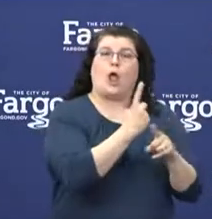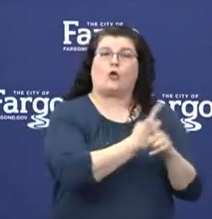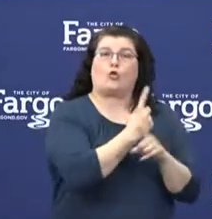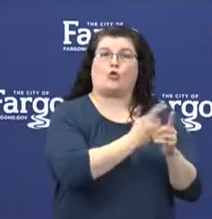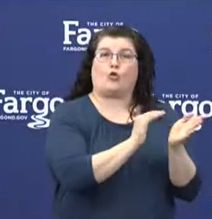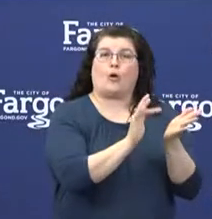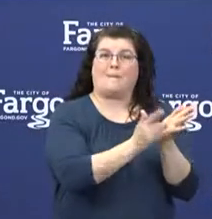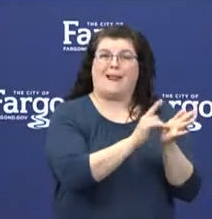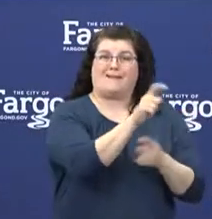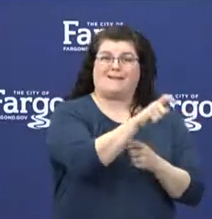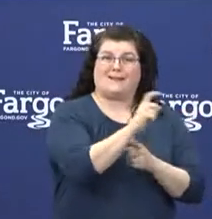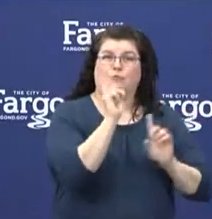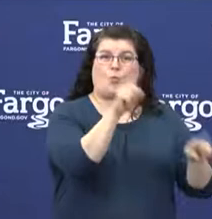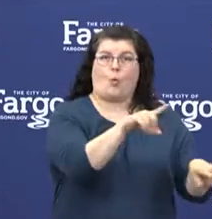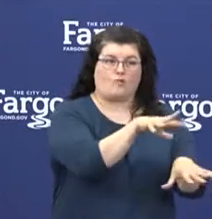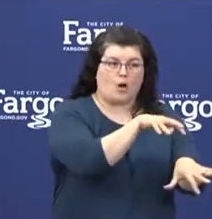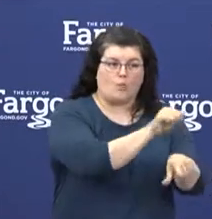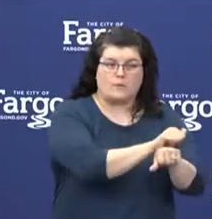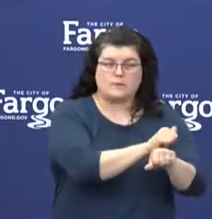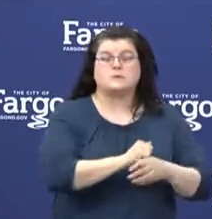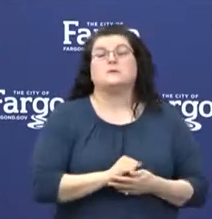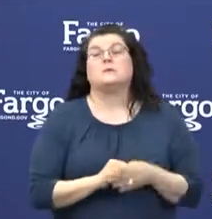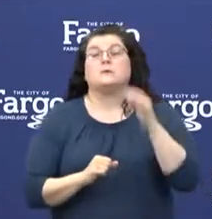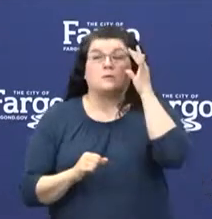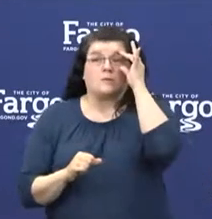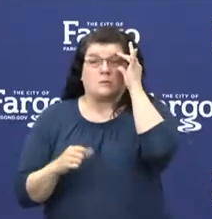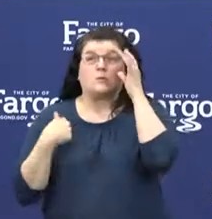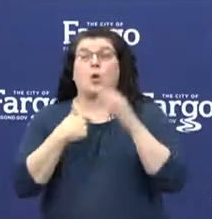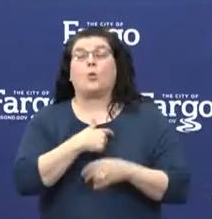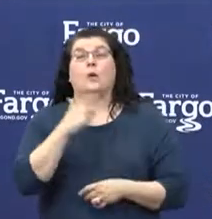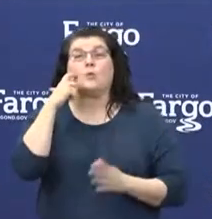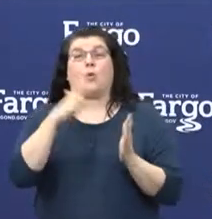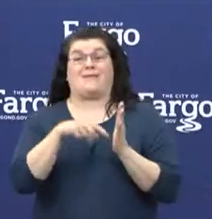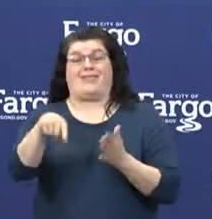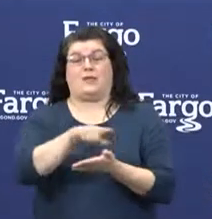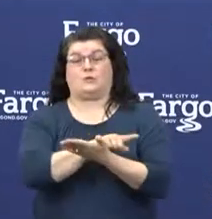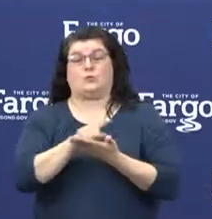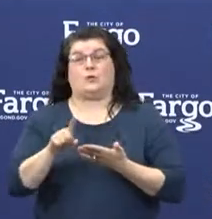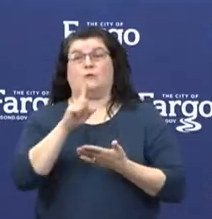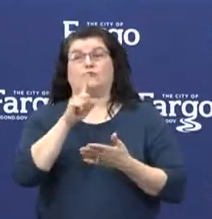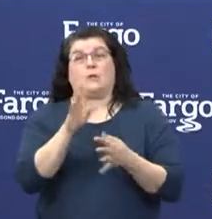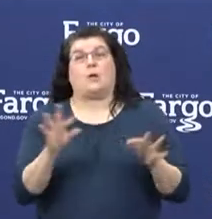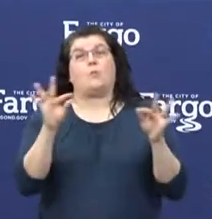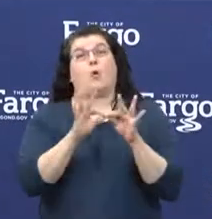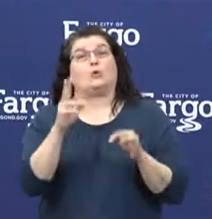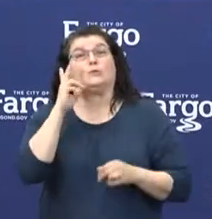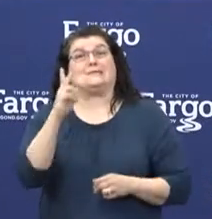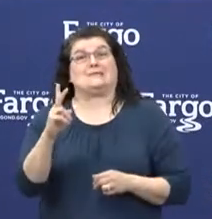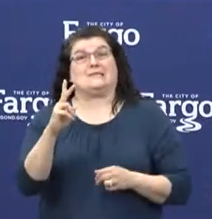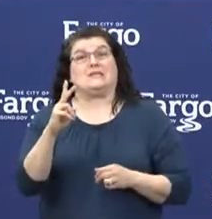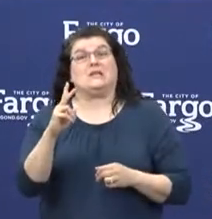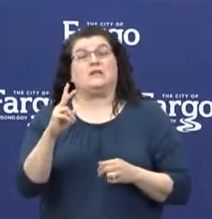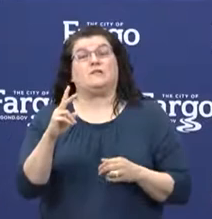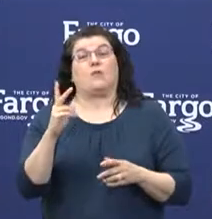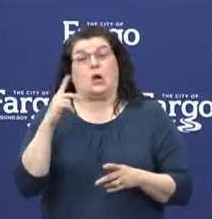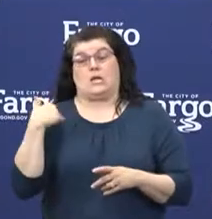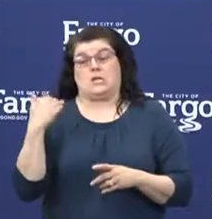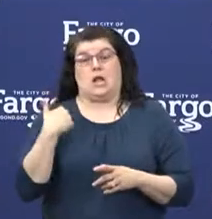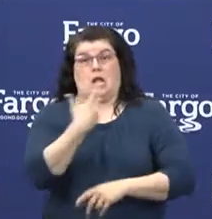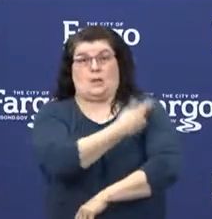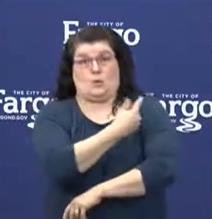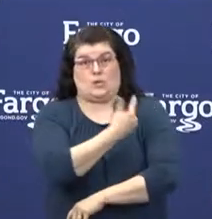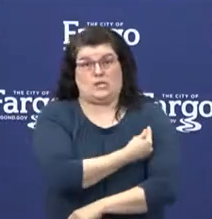World Immunization Week. And it is widely recognized that immunizations are one of the most successful and cost effective health